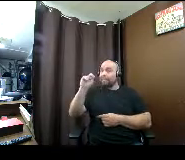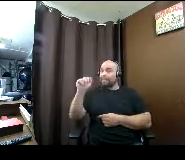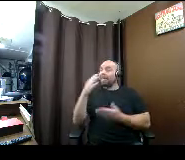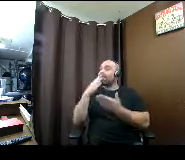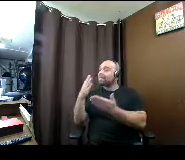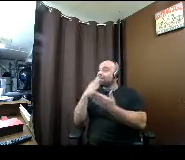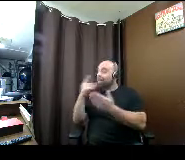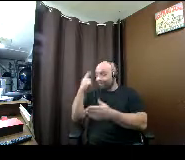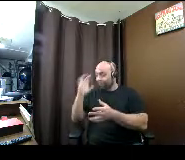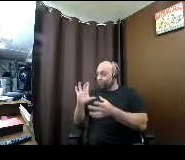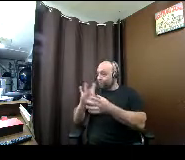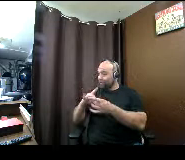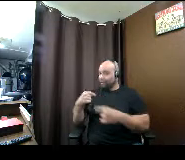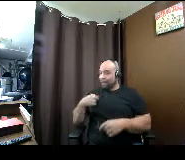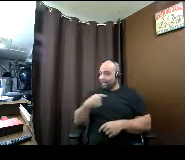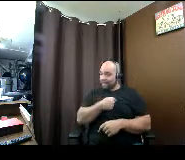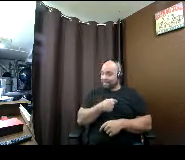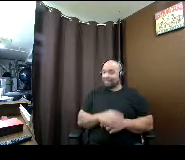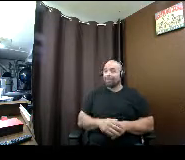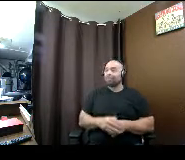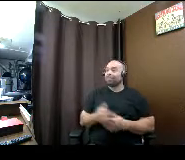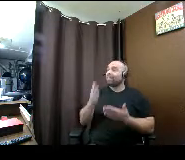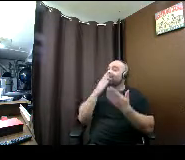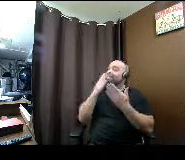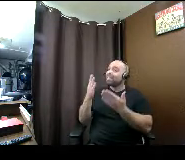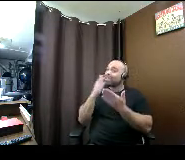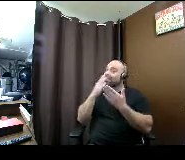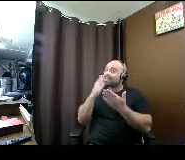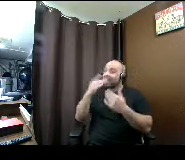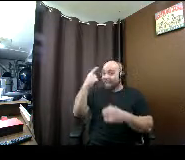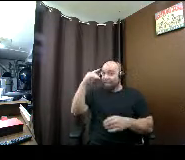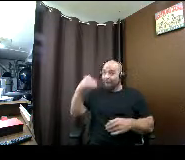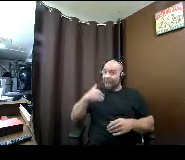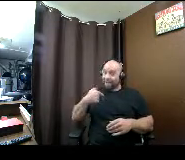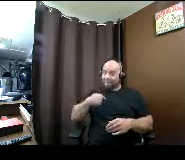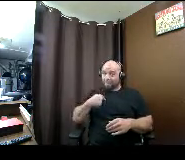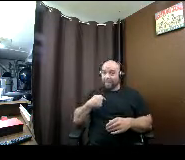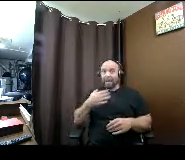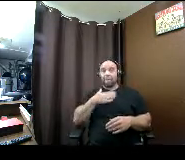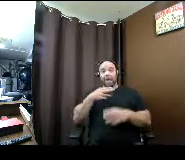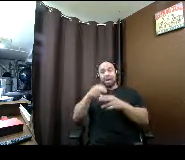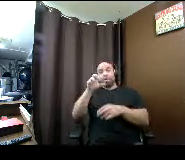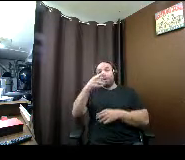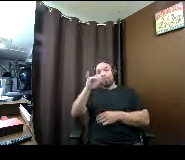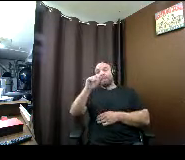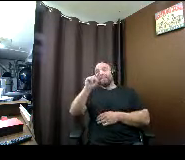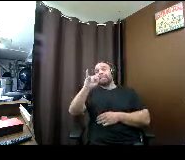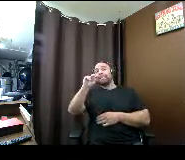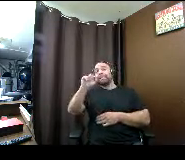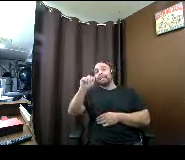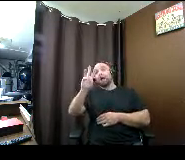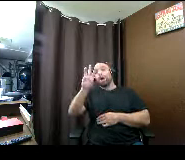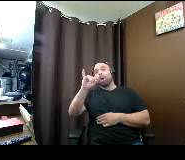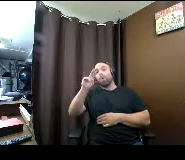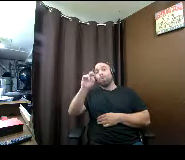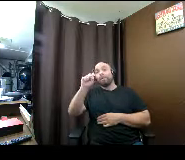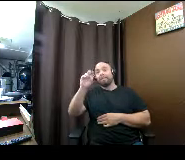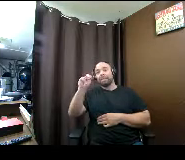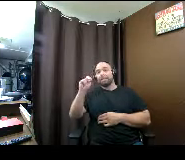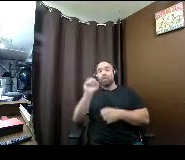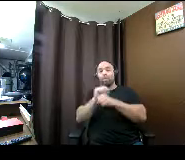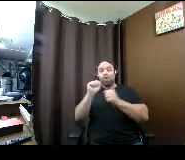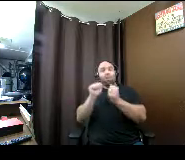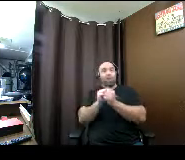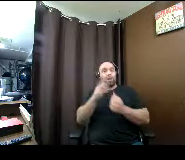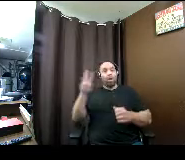thank you so much for having me my name is christina winstead and i work with the washington student achievement council